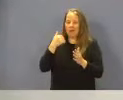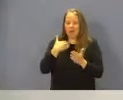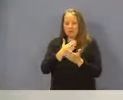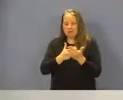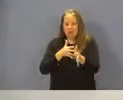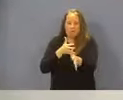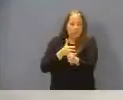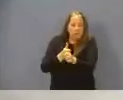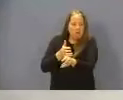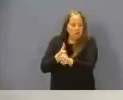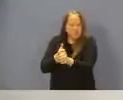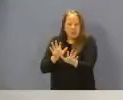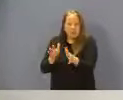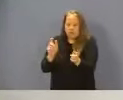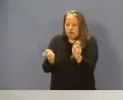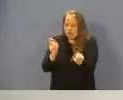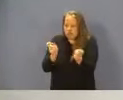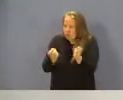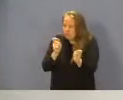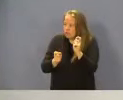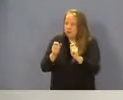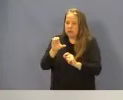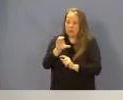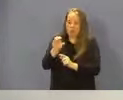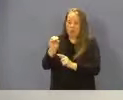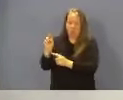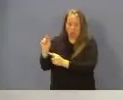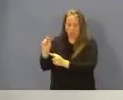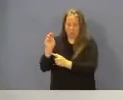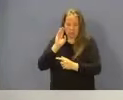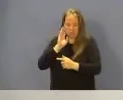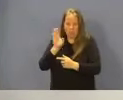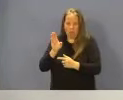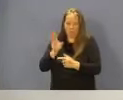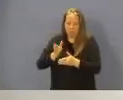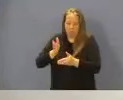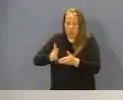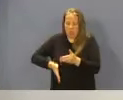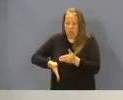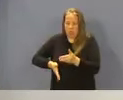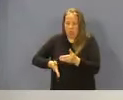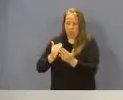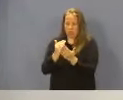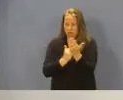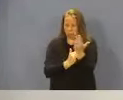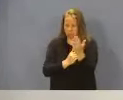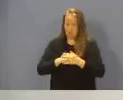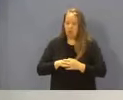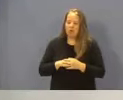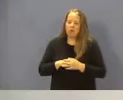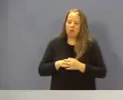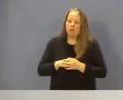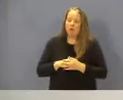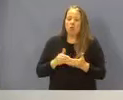update on changes in CON that will come at the last part of the agenda. So